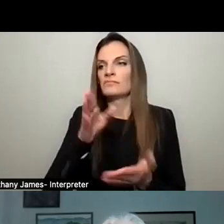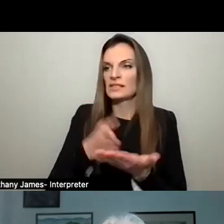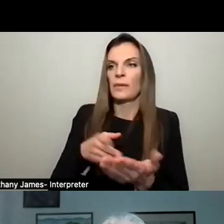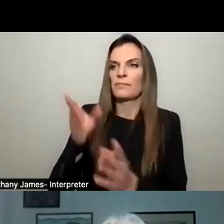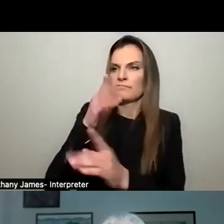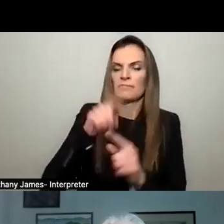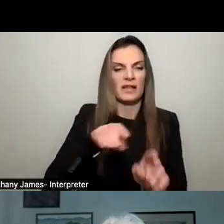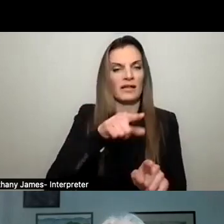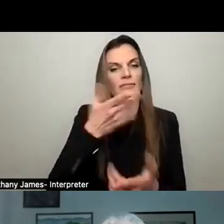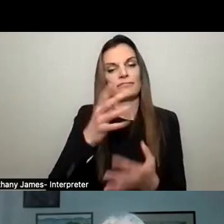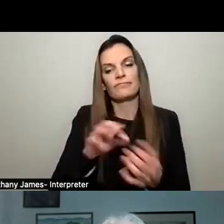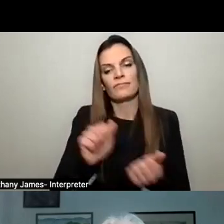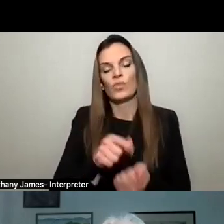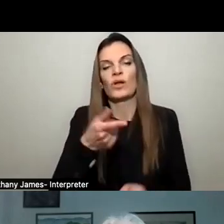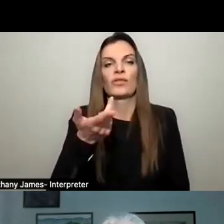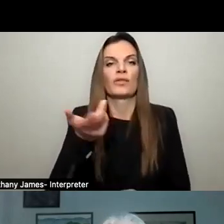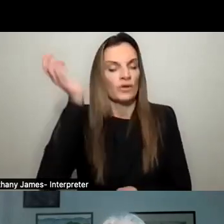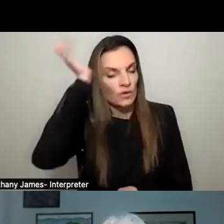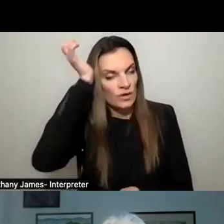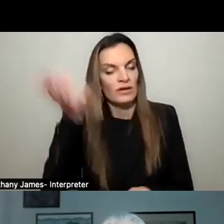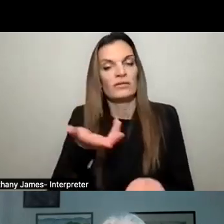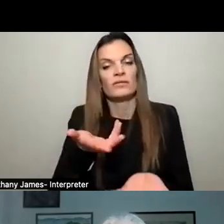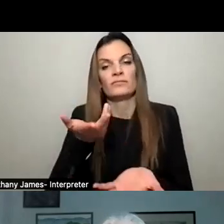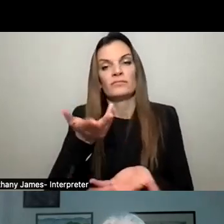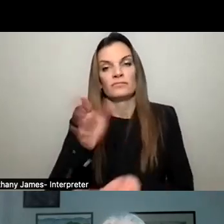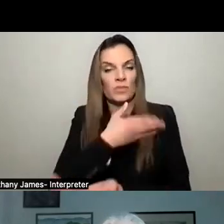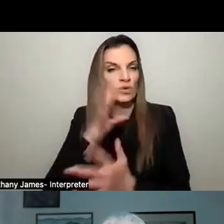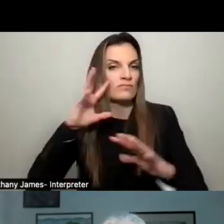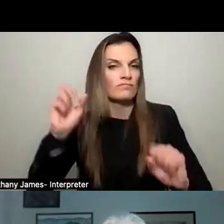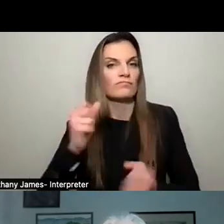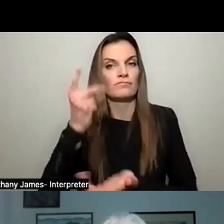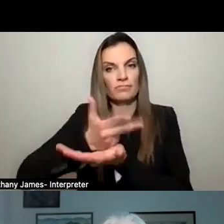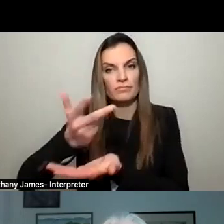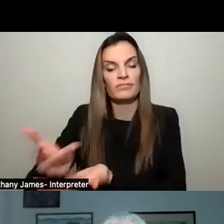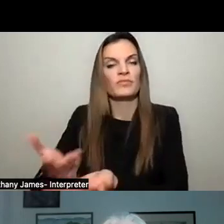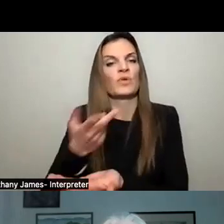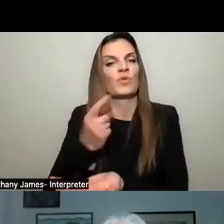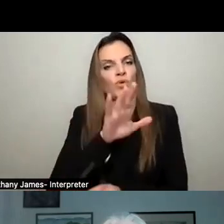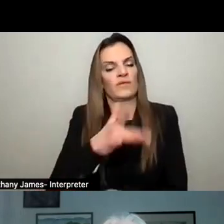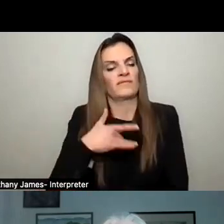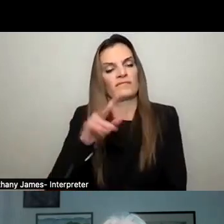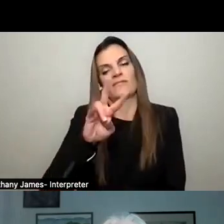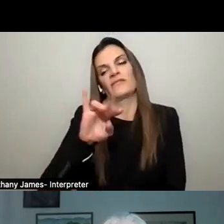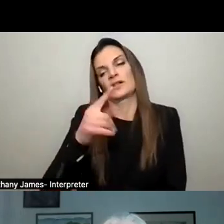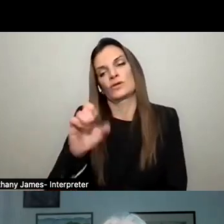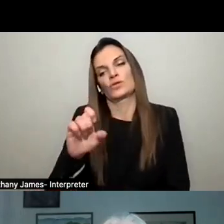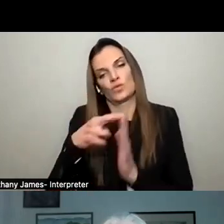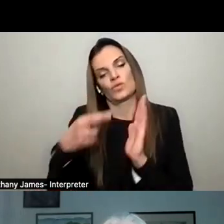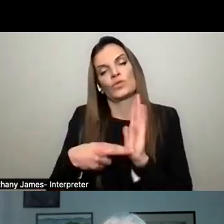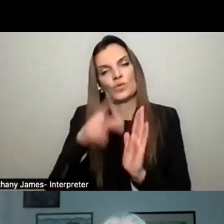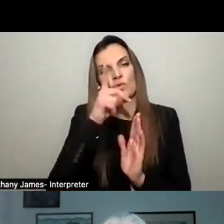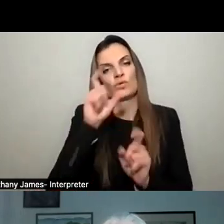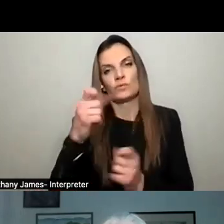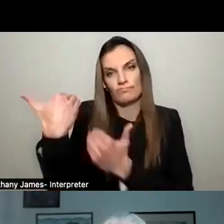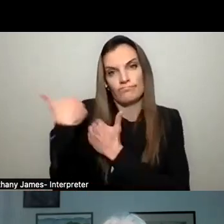use of amplified music and parking? What is your view on enforcing village rules and who should be in charge of